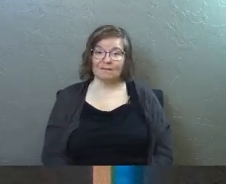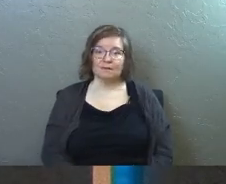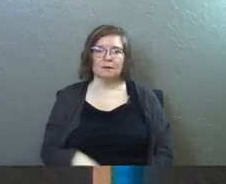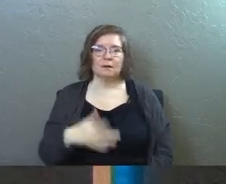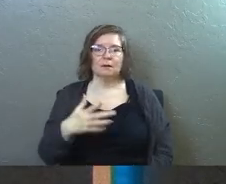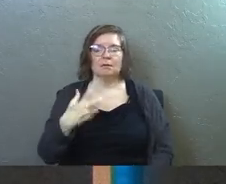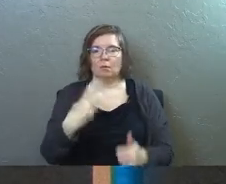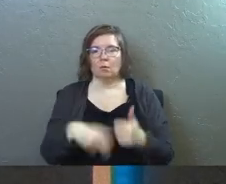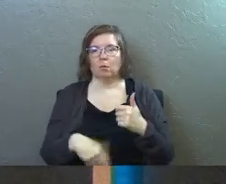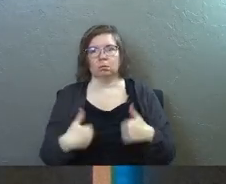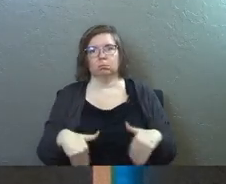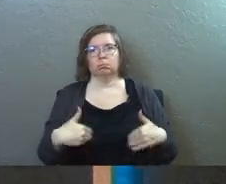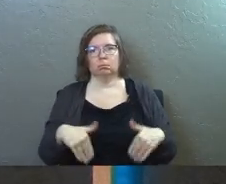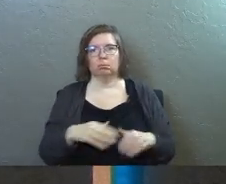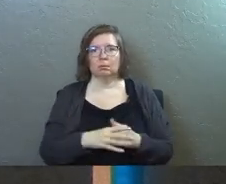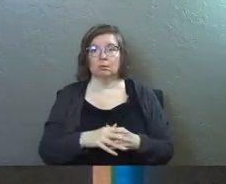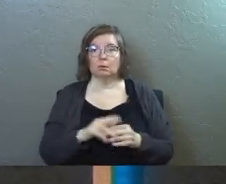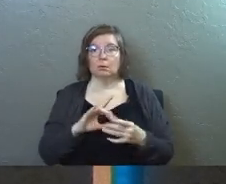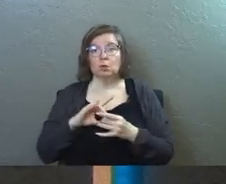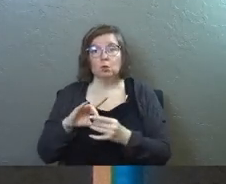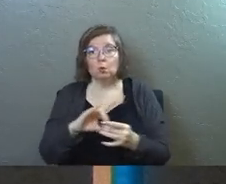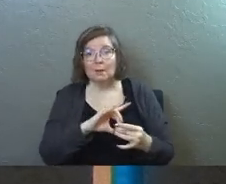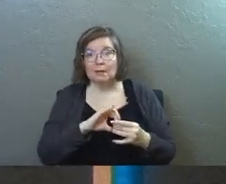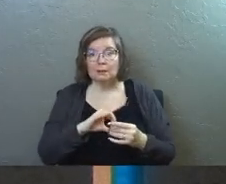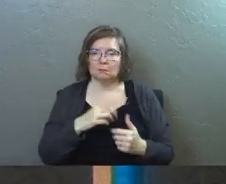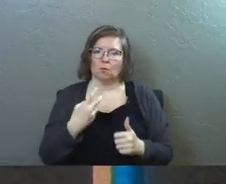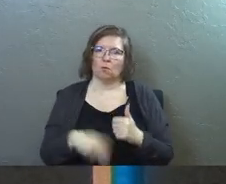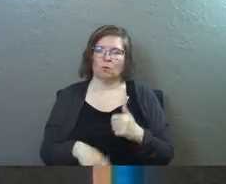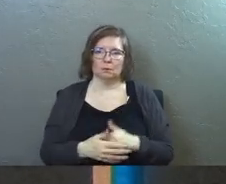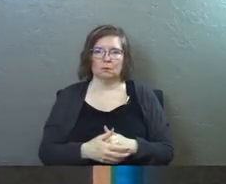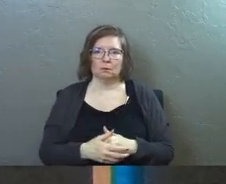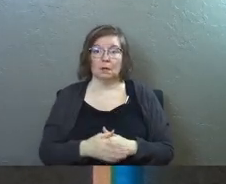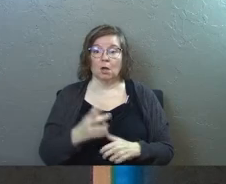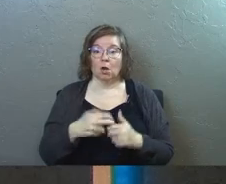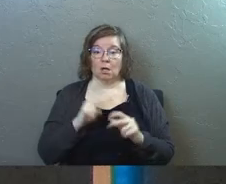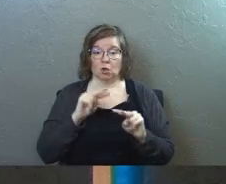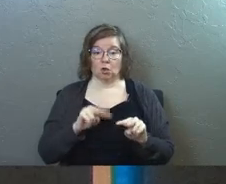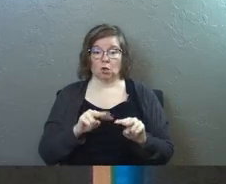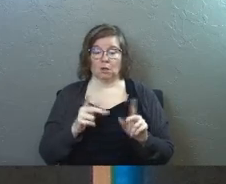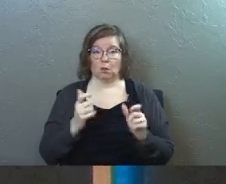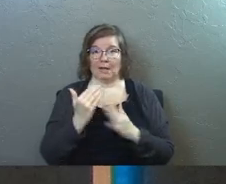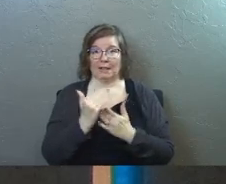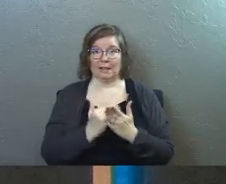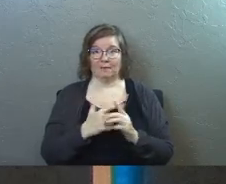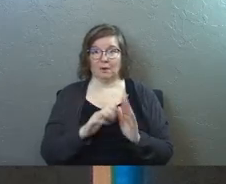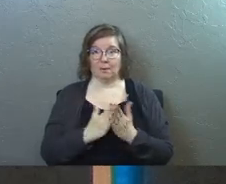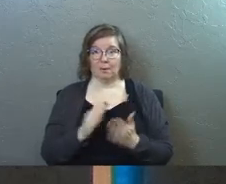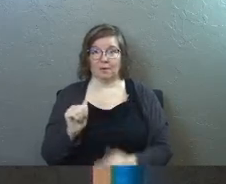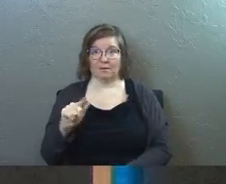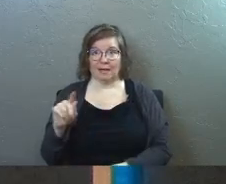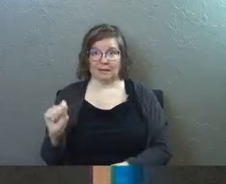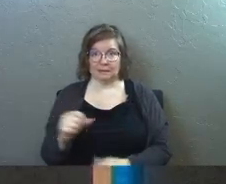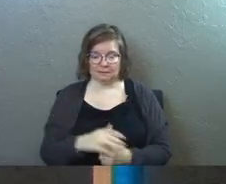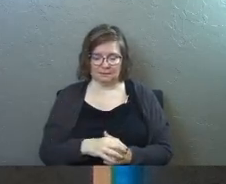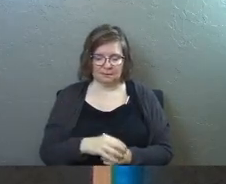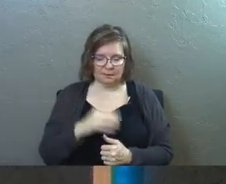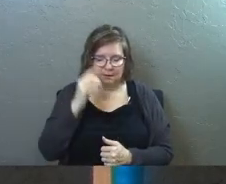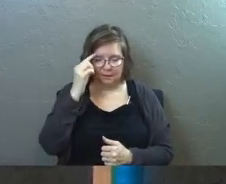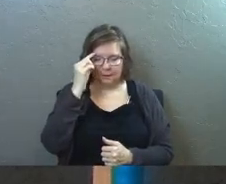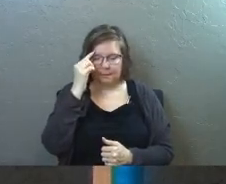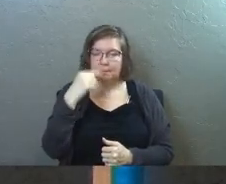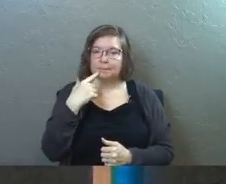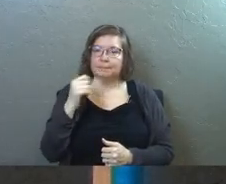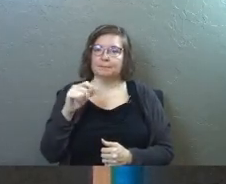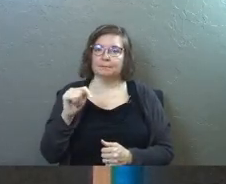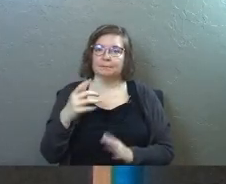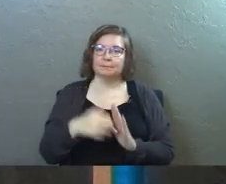it's it's hard unity is hard it's so hard that look at this quick list from the book of Acts so I told